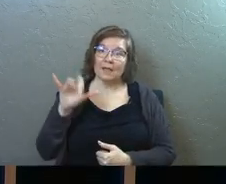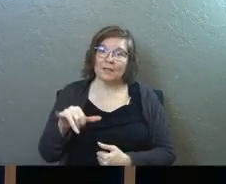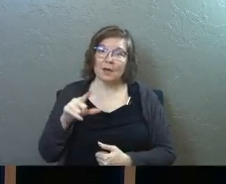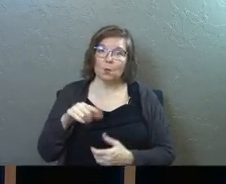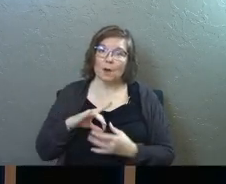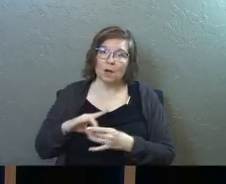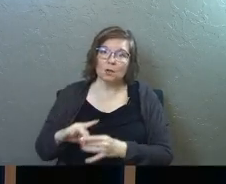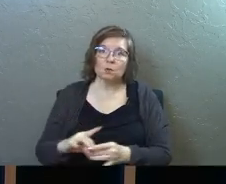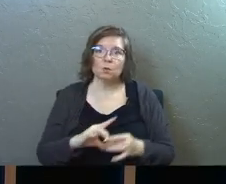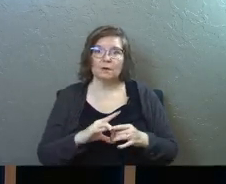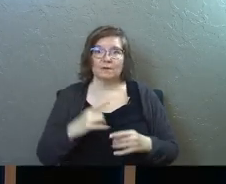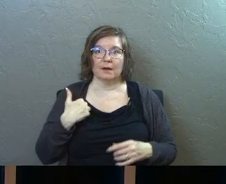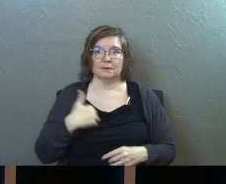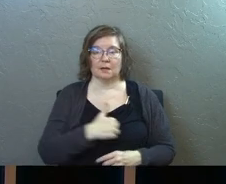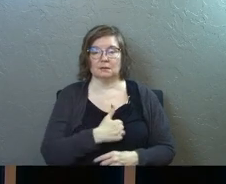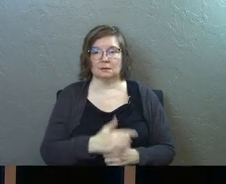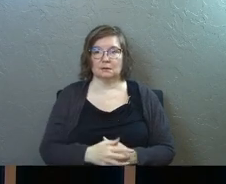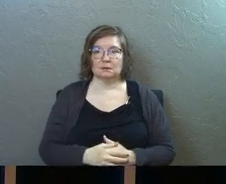that's what unifies us